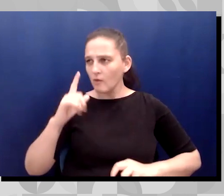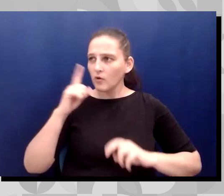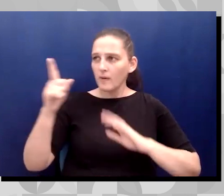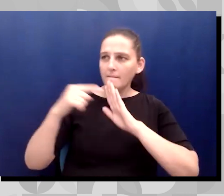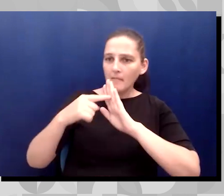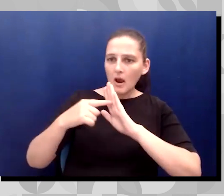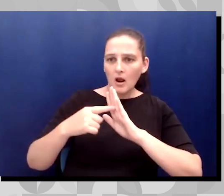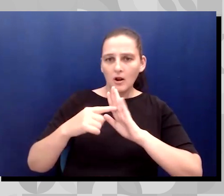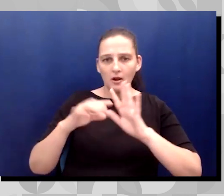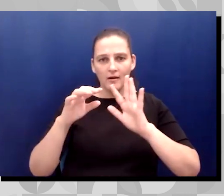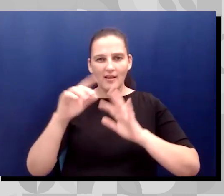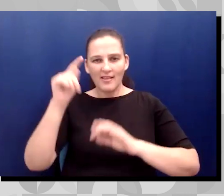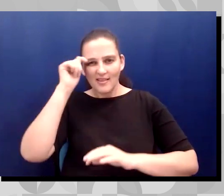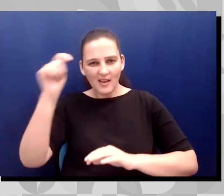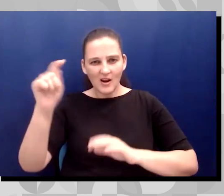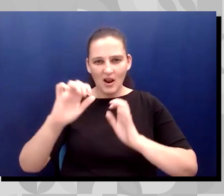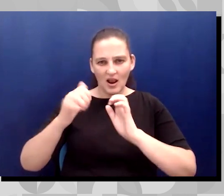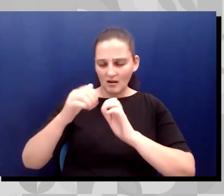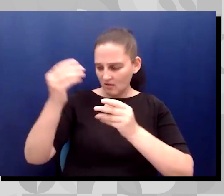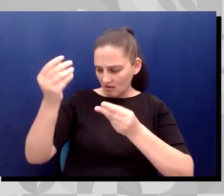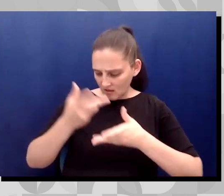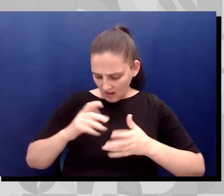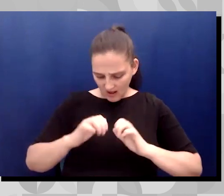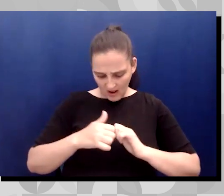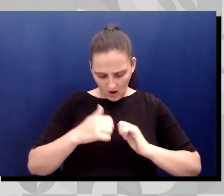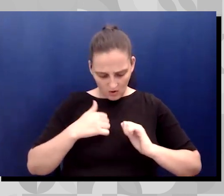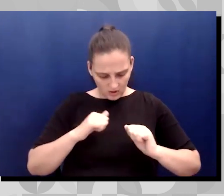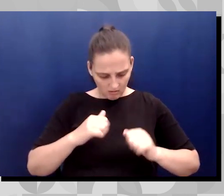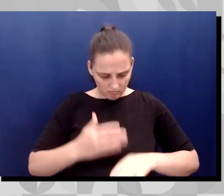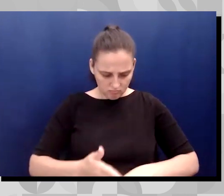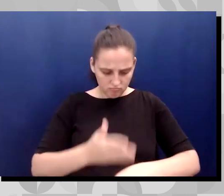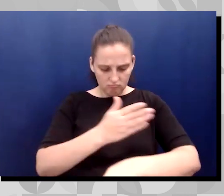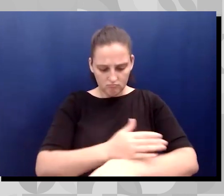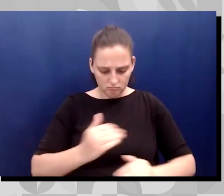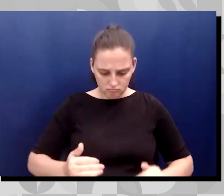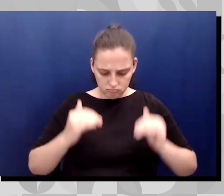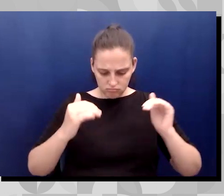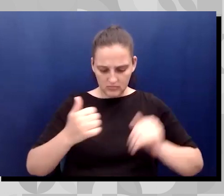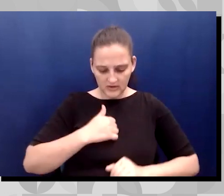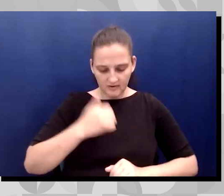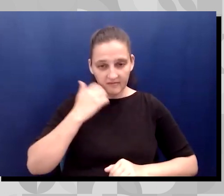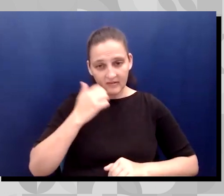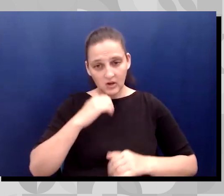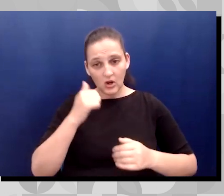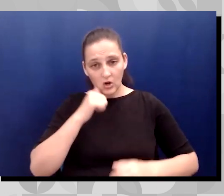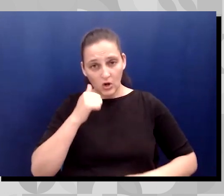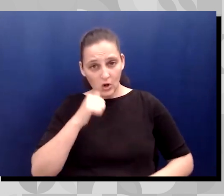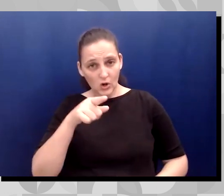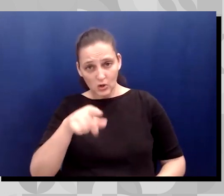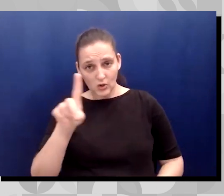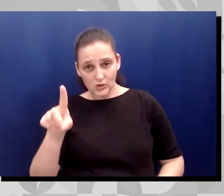approach, um, being your optimal self daily and grow you a doctor. So listen,